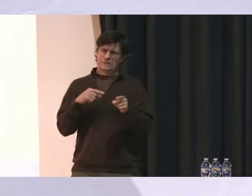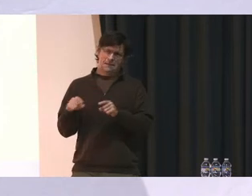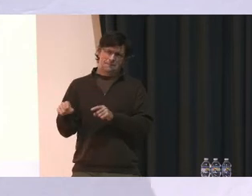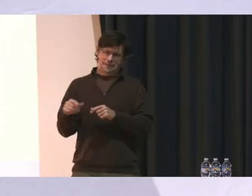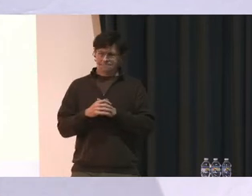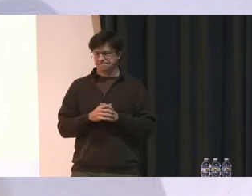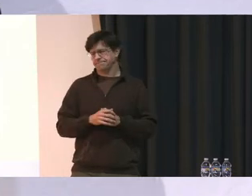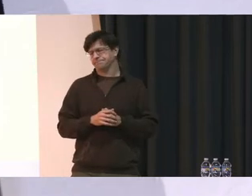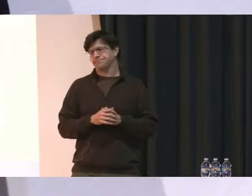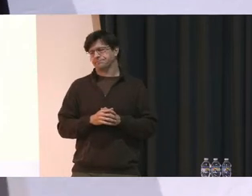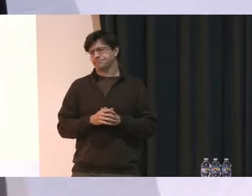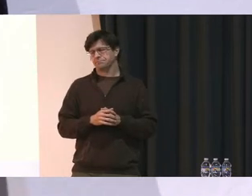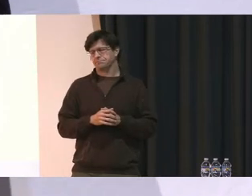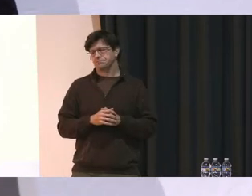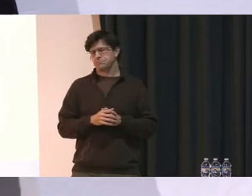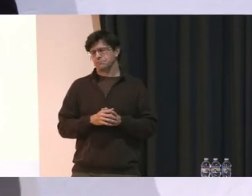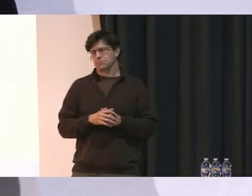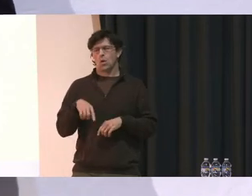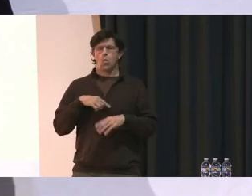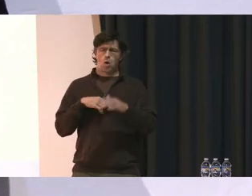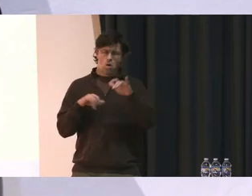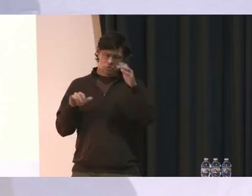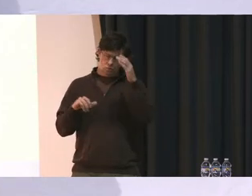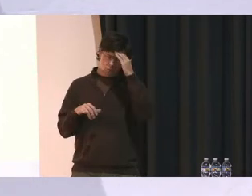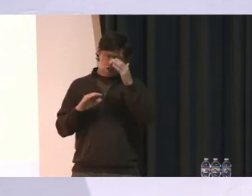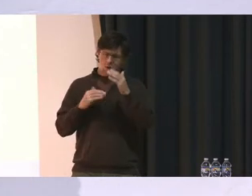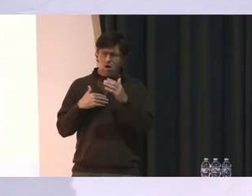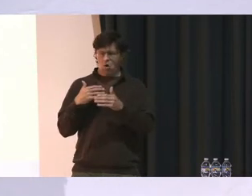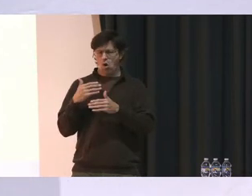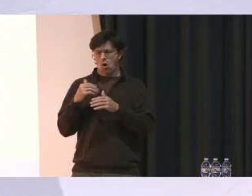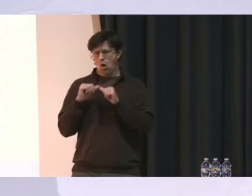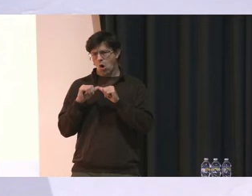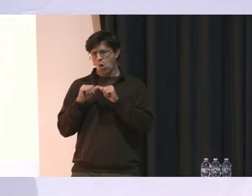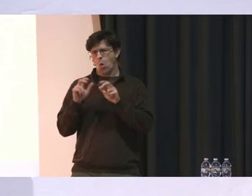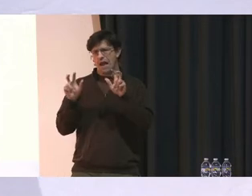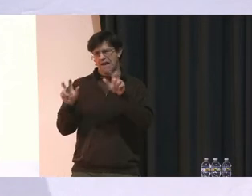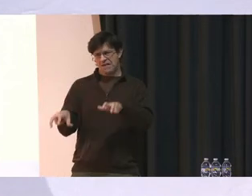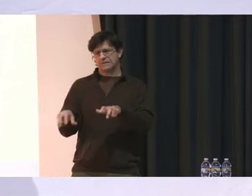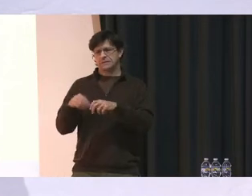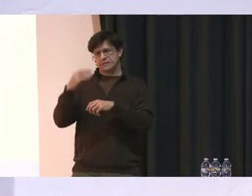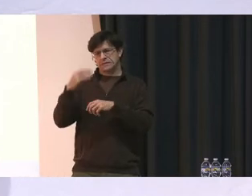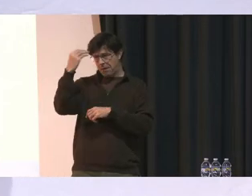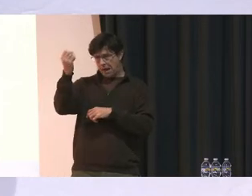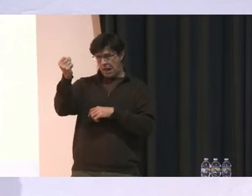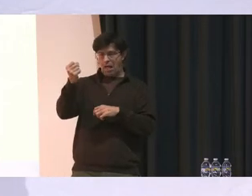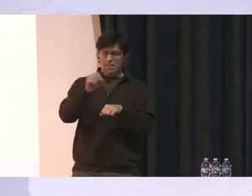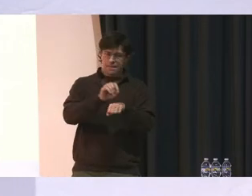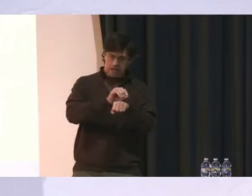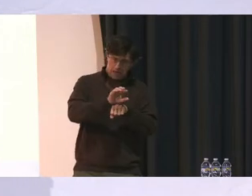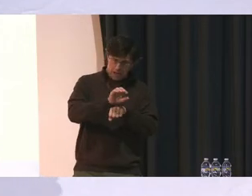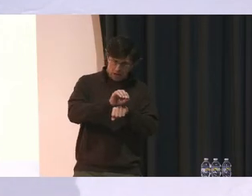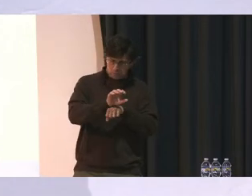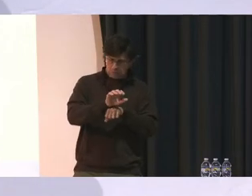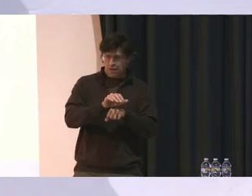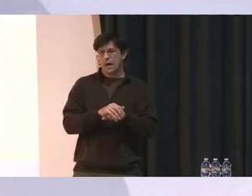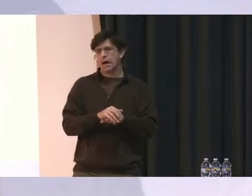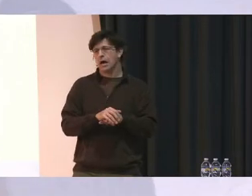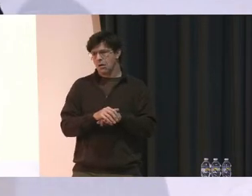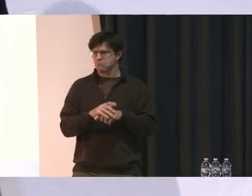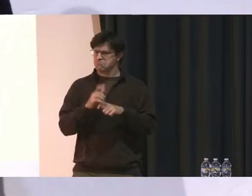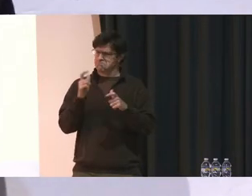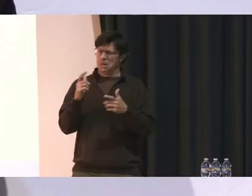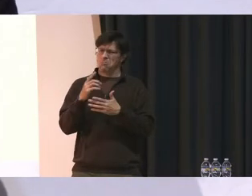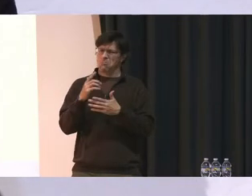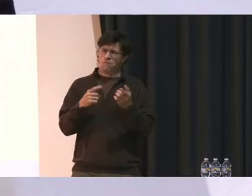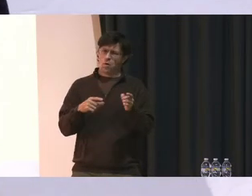Now, we also know our ongoing investments in mental health and counseling are a big part of